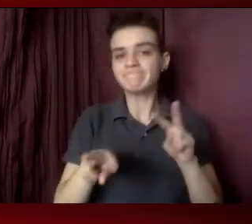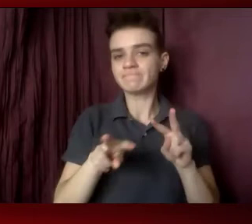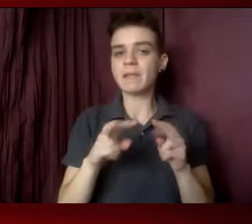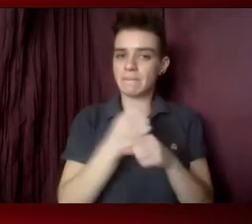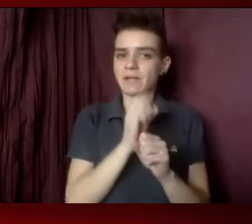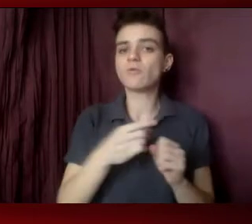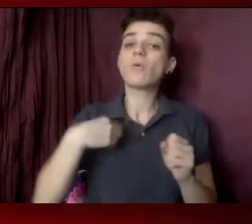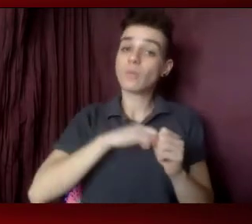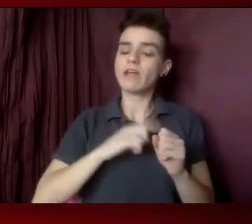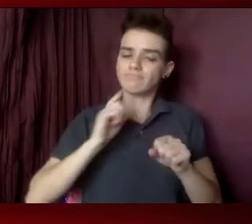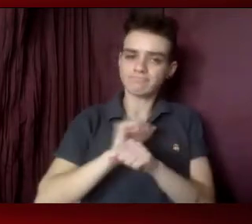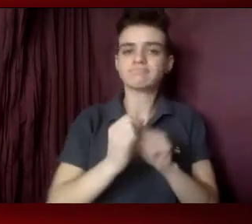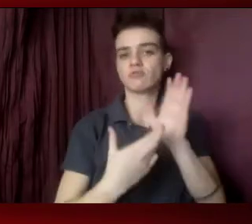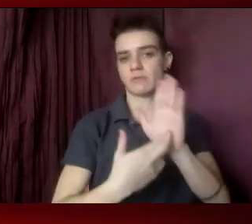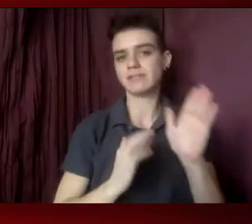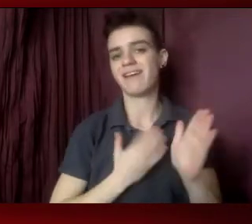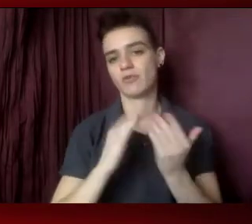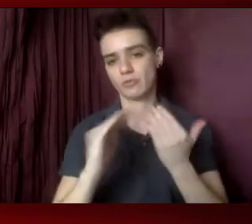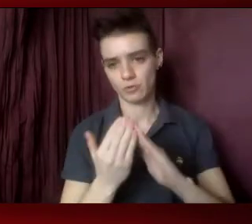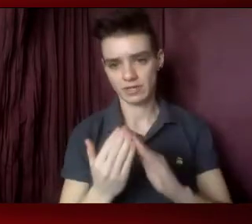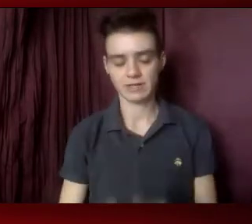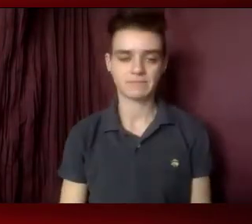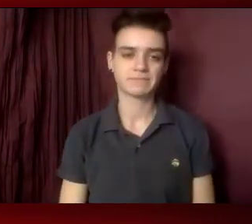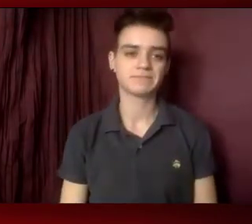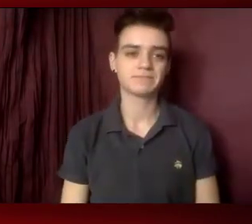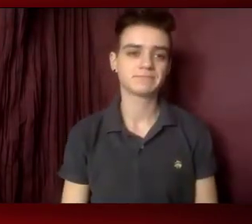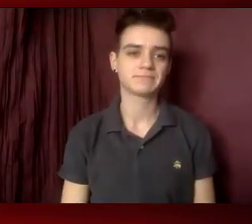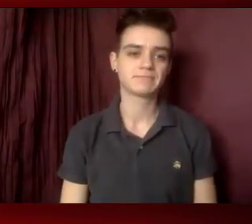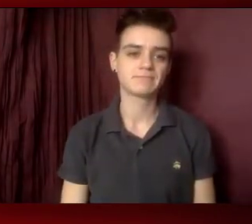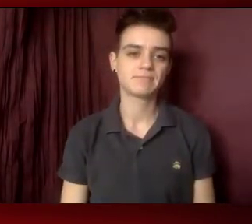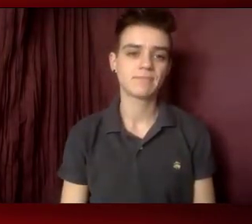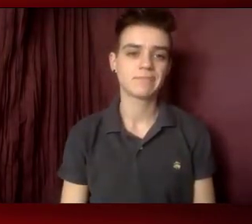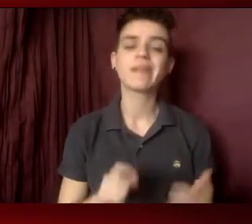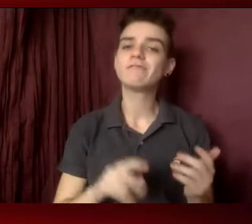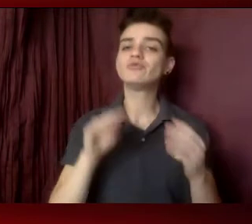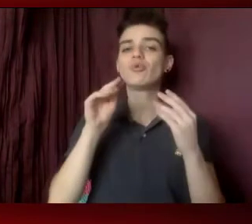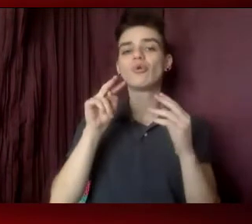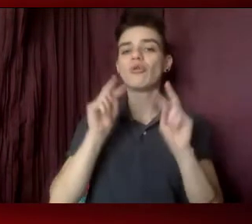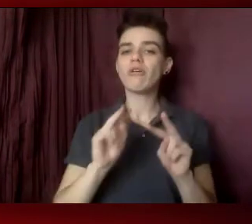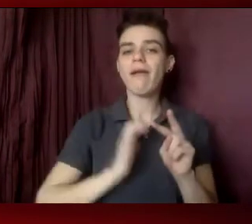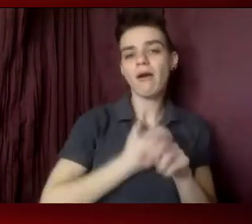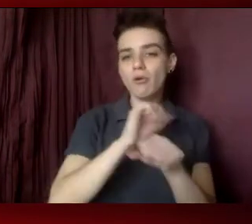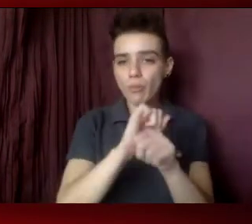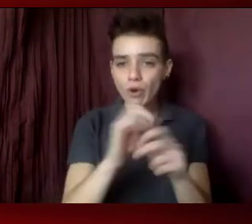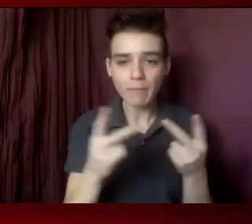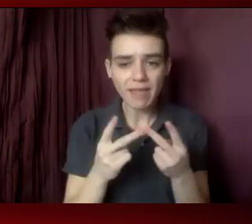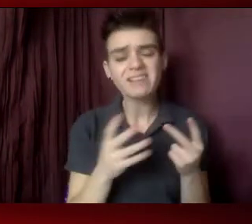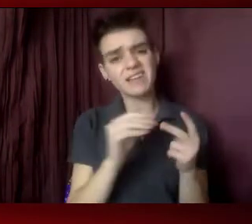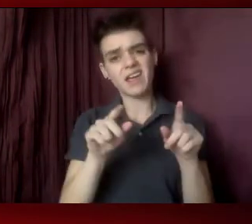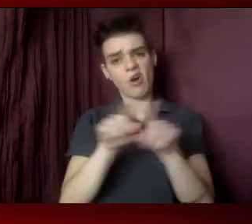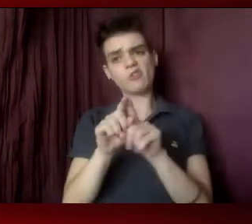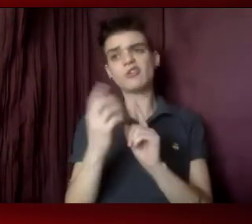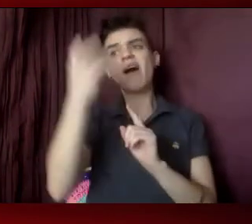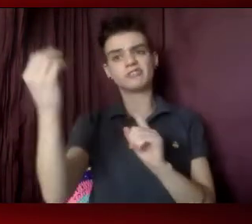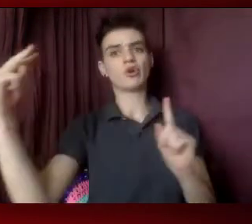really representing our community and the community that we are working with. So looking at our workplace, as well as looking externally at